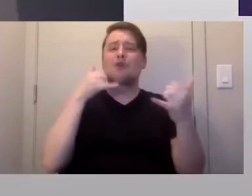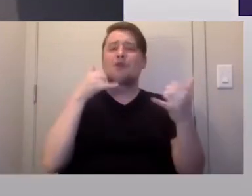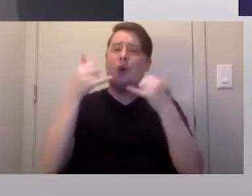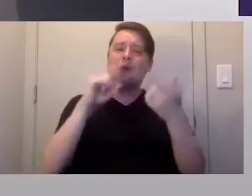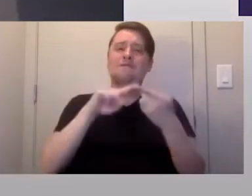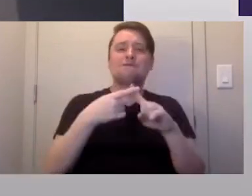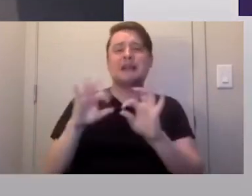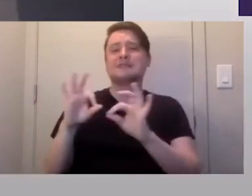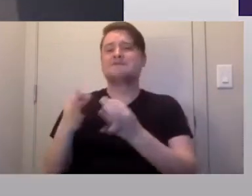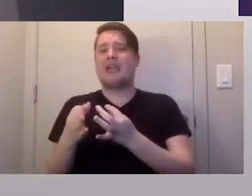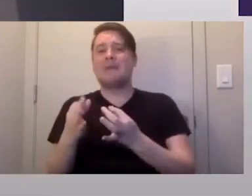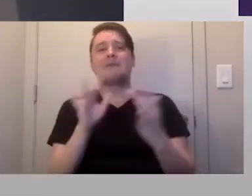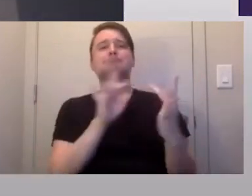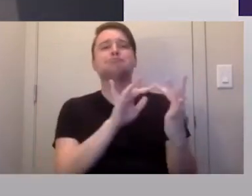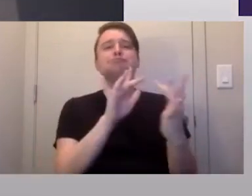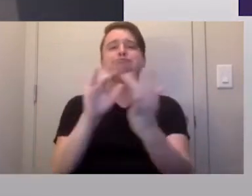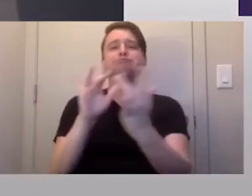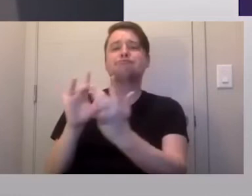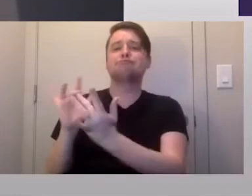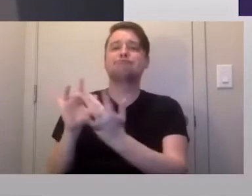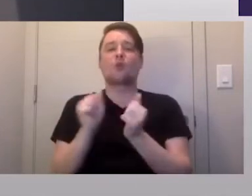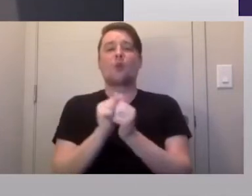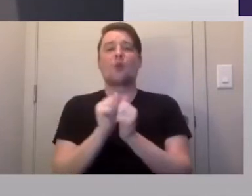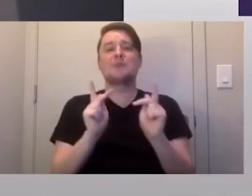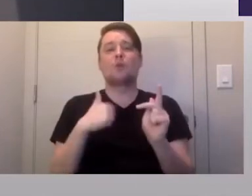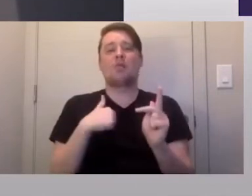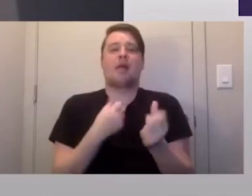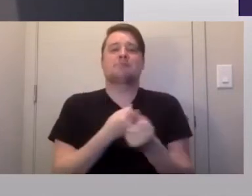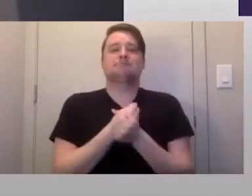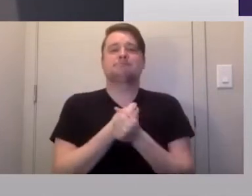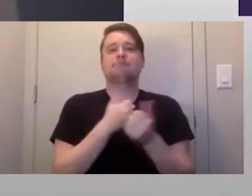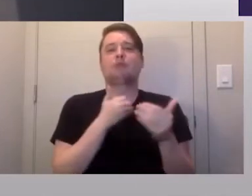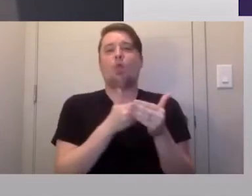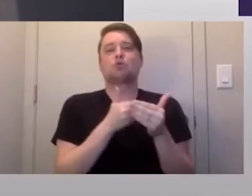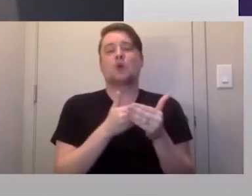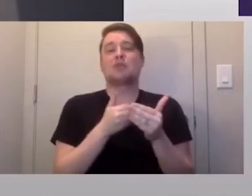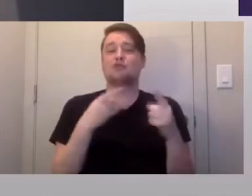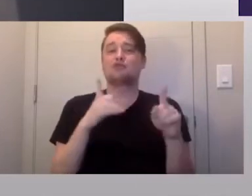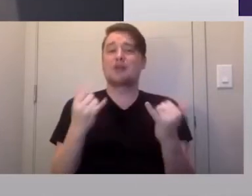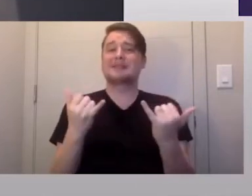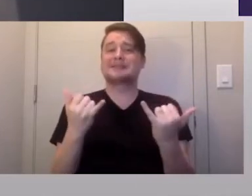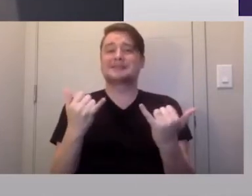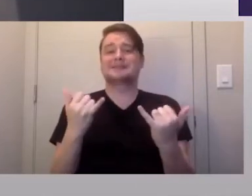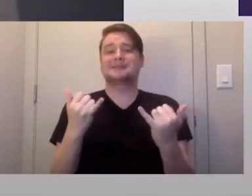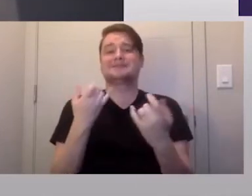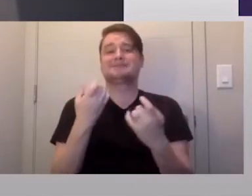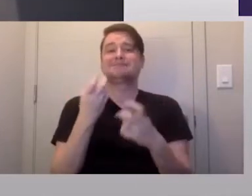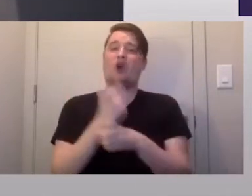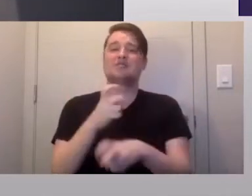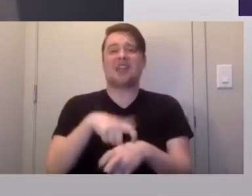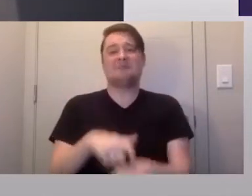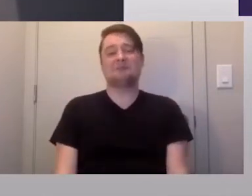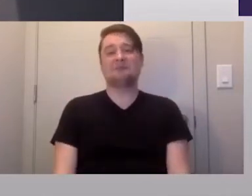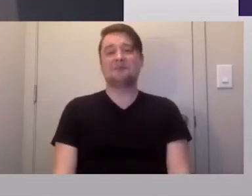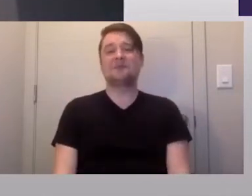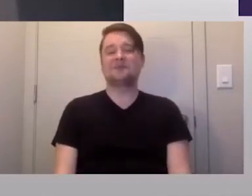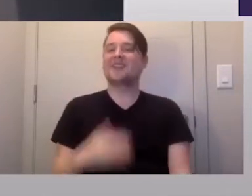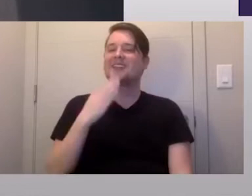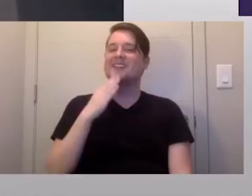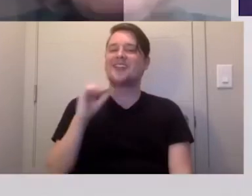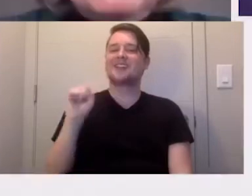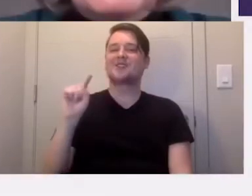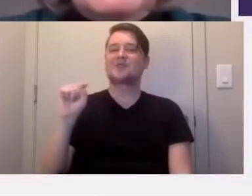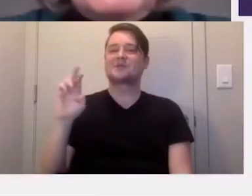in really good touch with folks that I'm close with during these rough times. Thanks, Sterling.